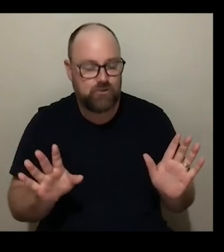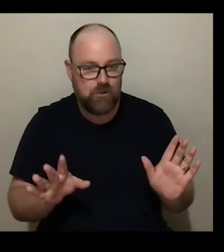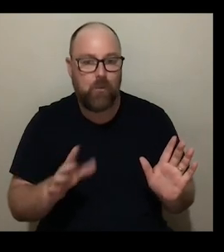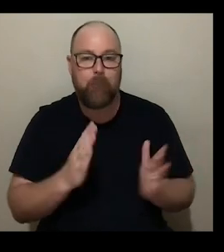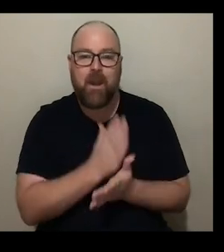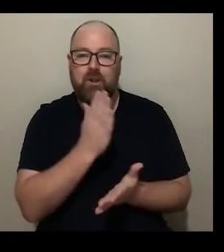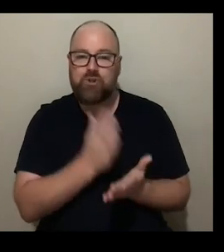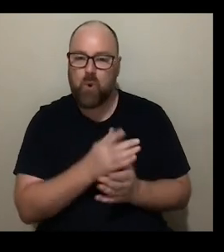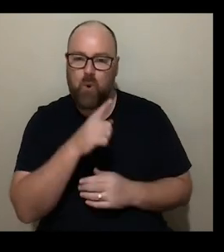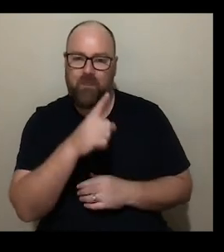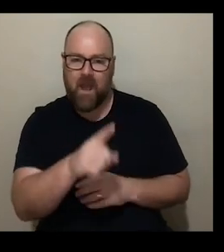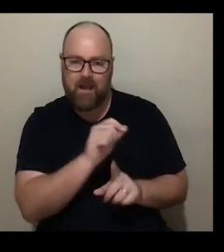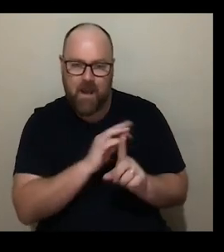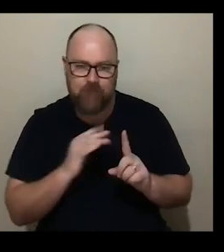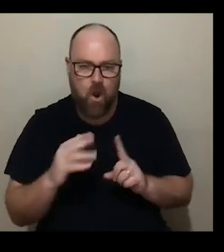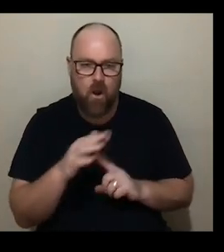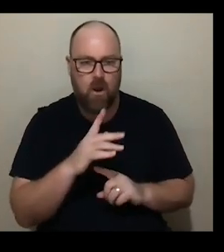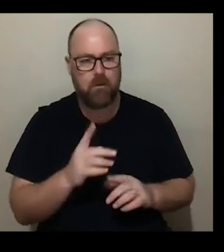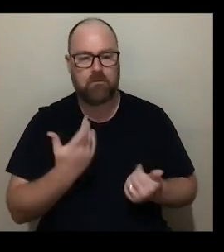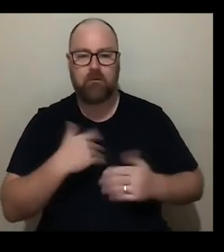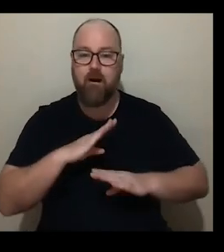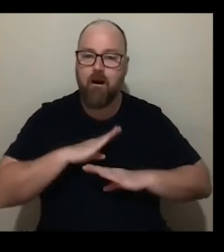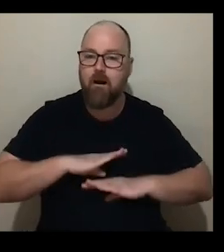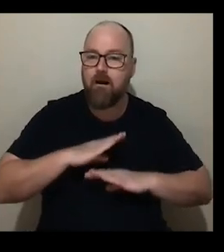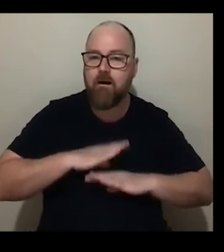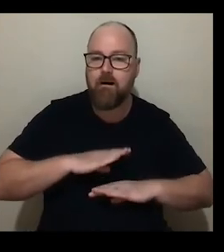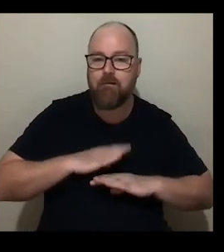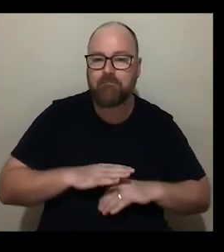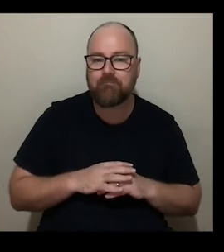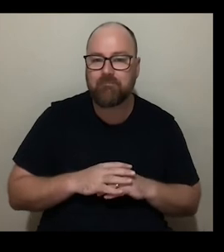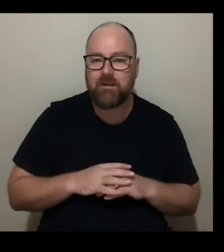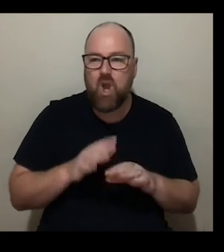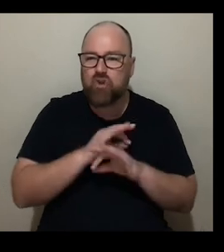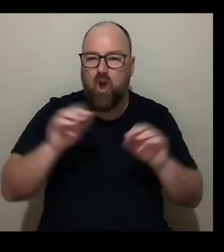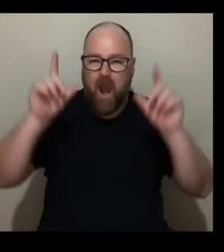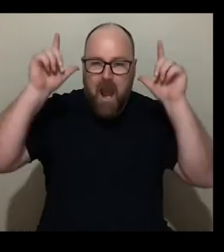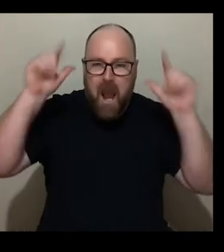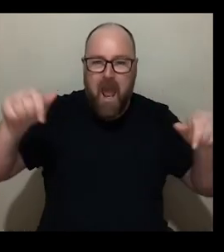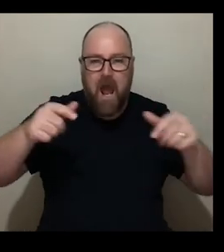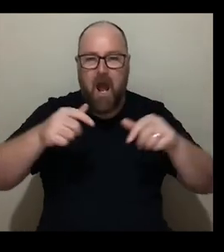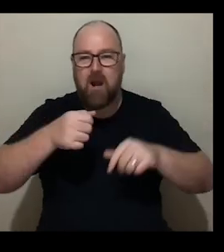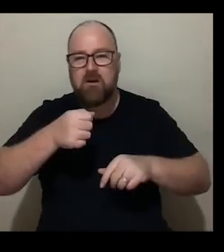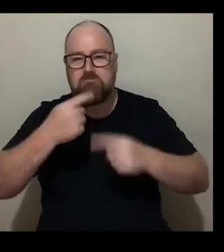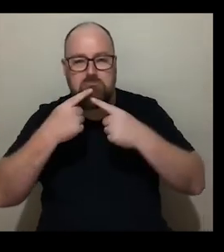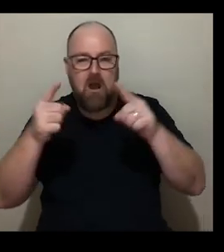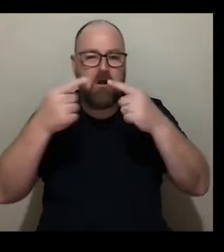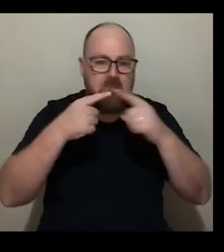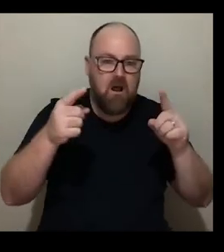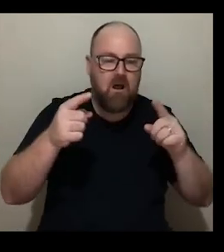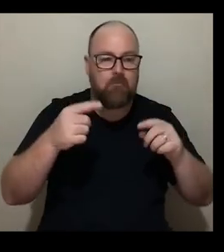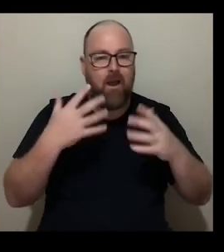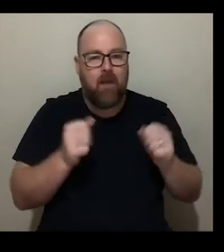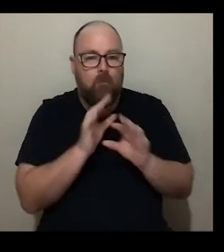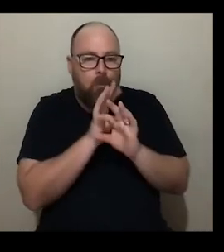sure that the environment is particularly calm um that there's not loud broadcast noise um that we have quiet